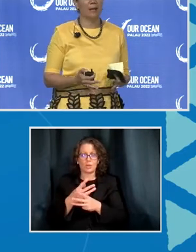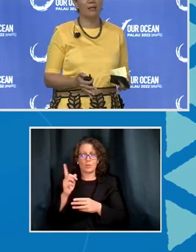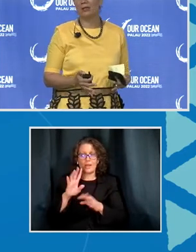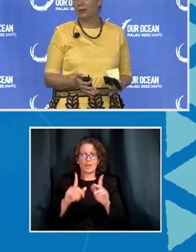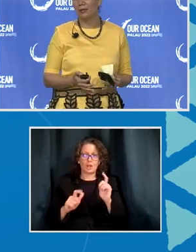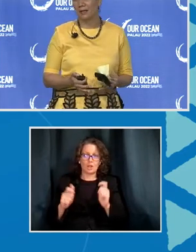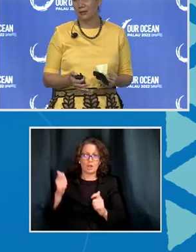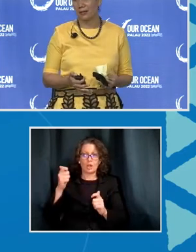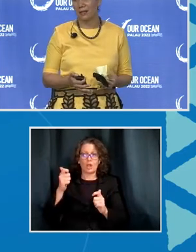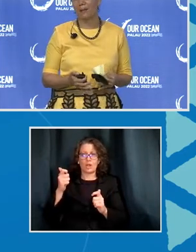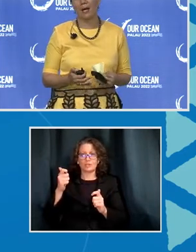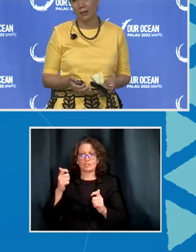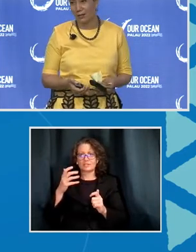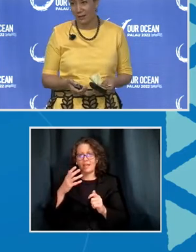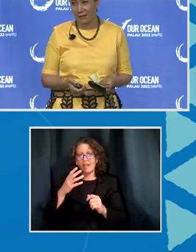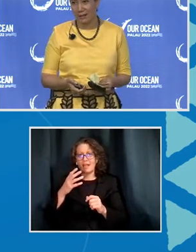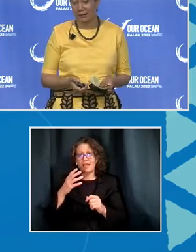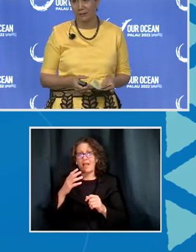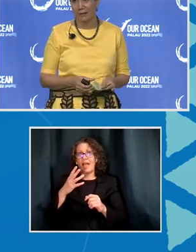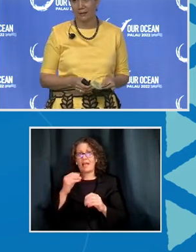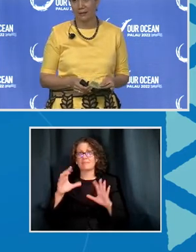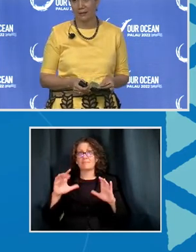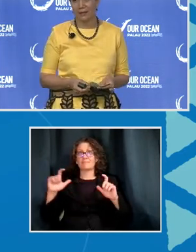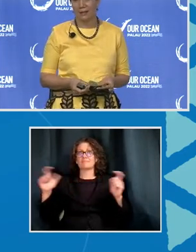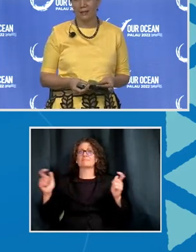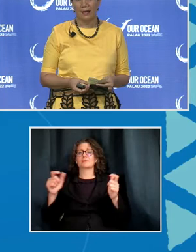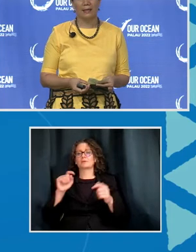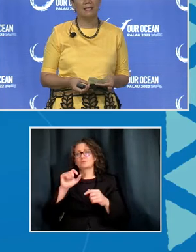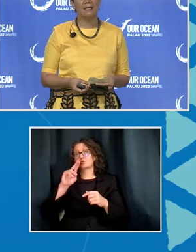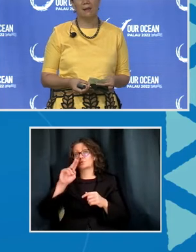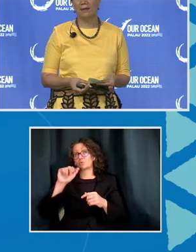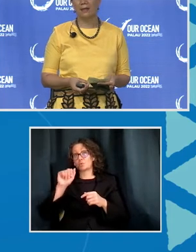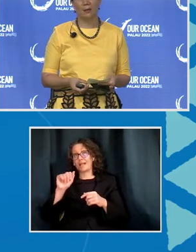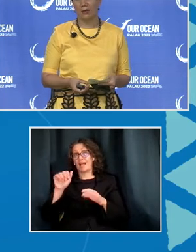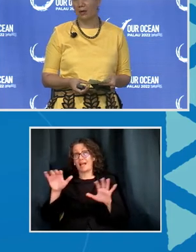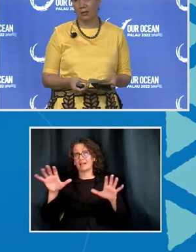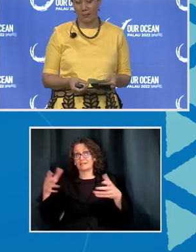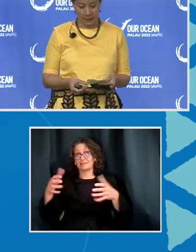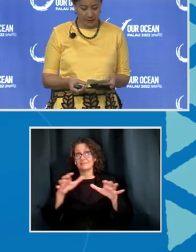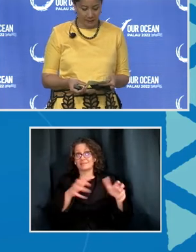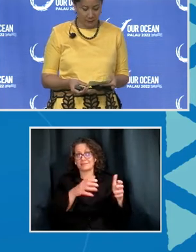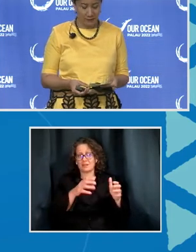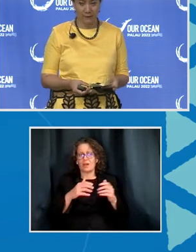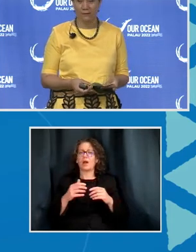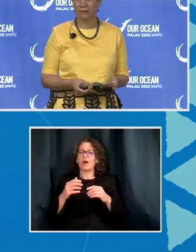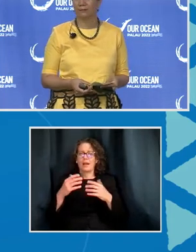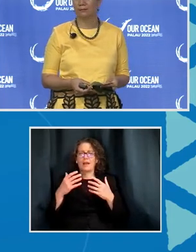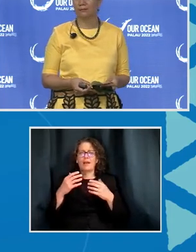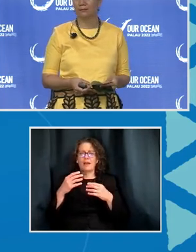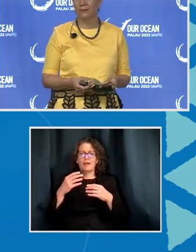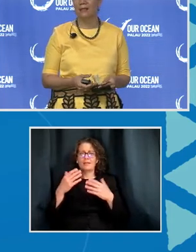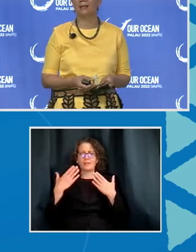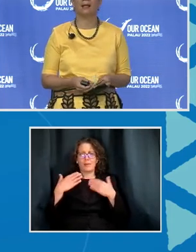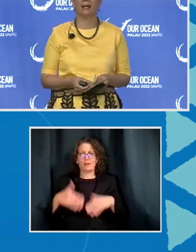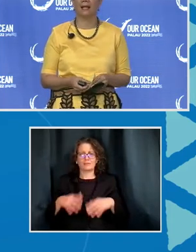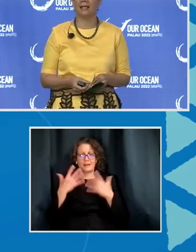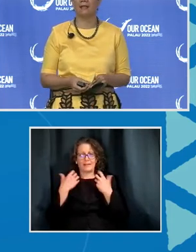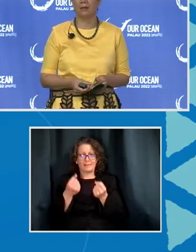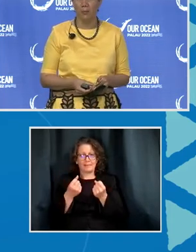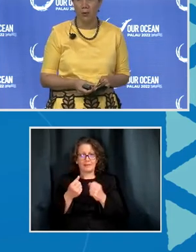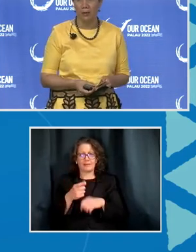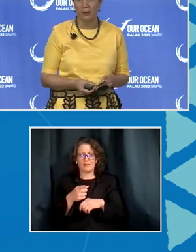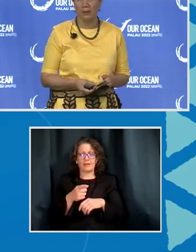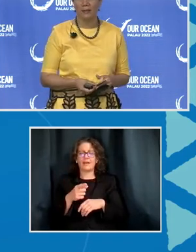major tuna stocks are biologically healthy. And this is something that we're not complacent with. It